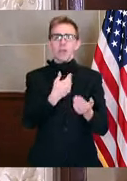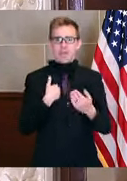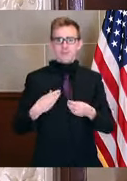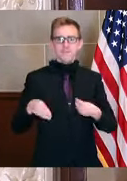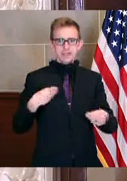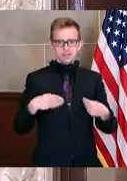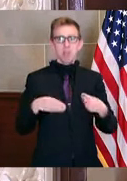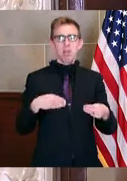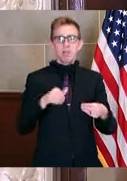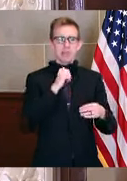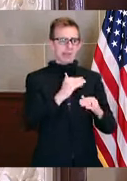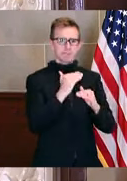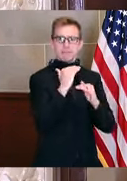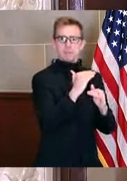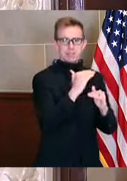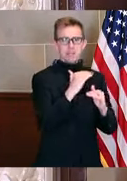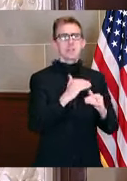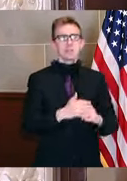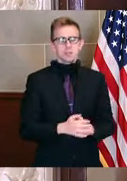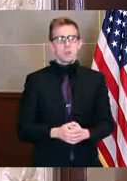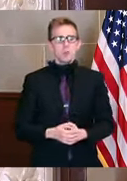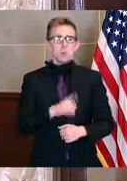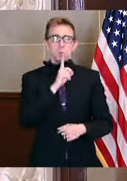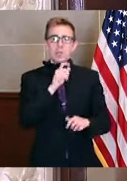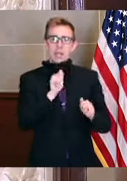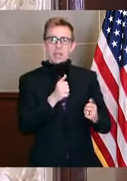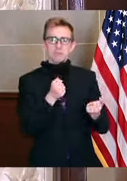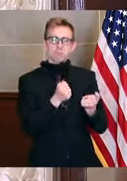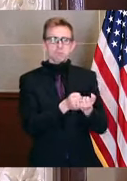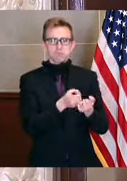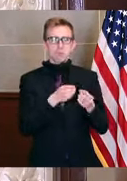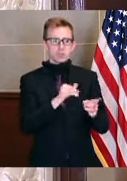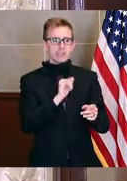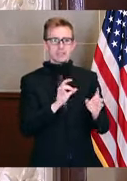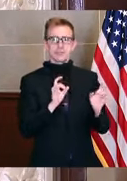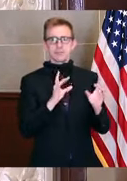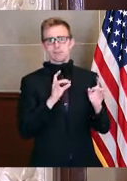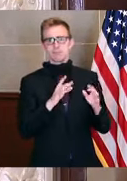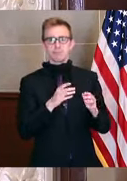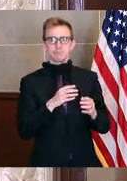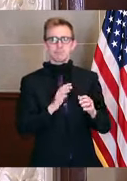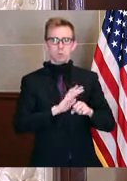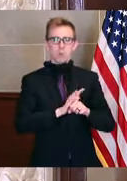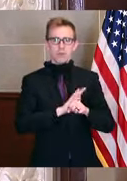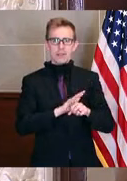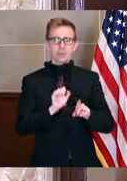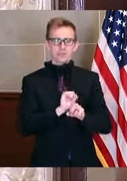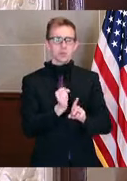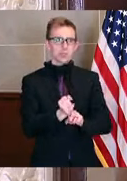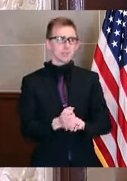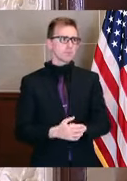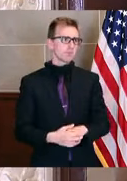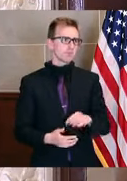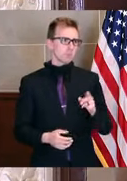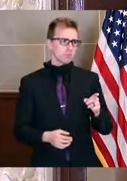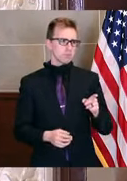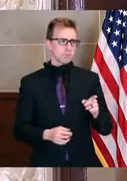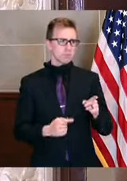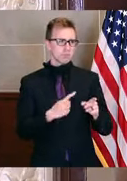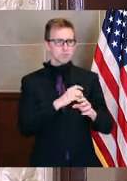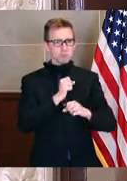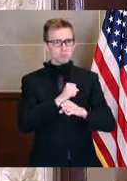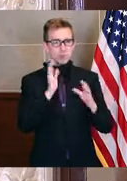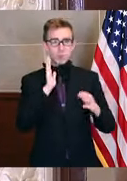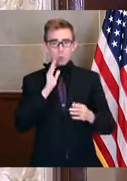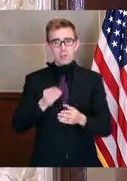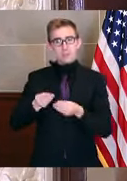They're intended to, uh, to really assist during this time of crisis for COVID-19. What do you imagine it will be